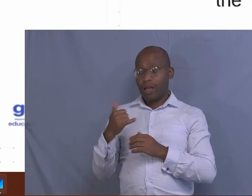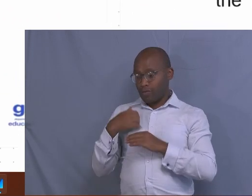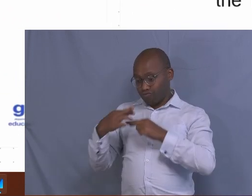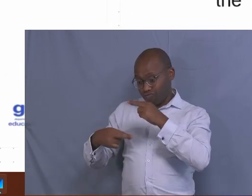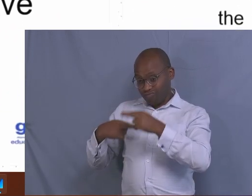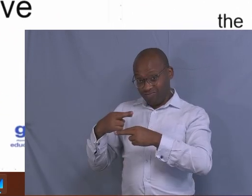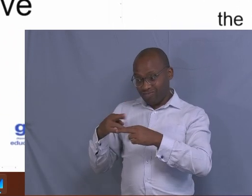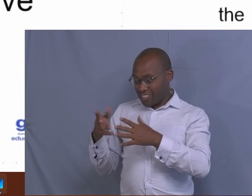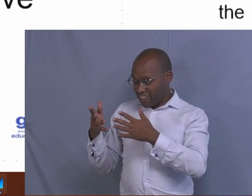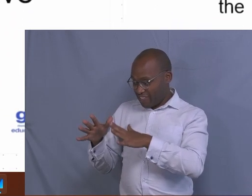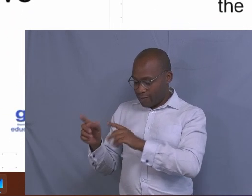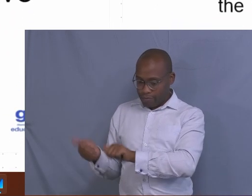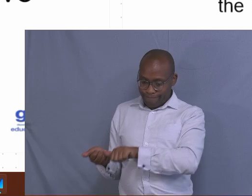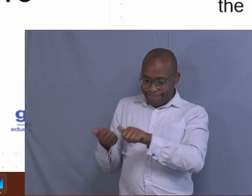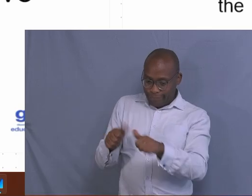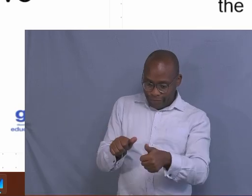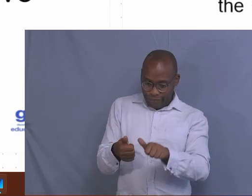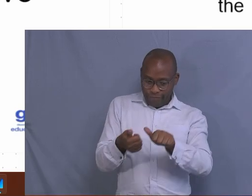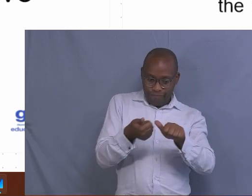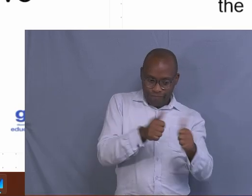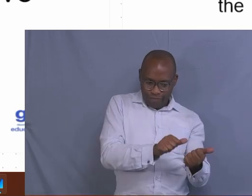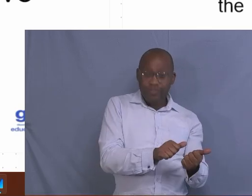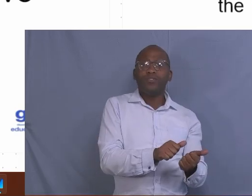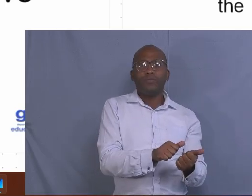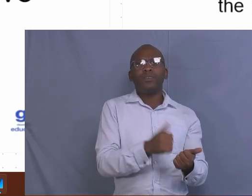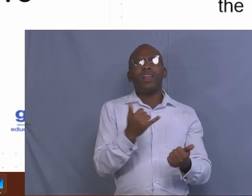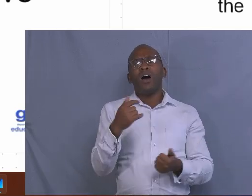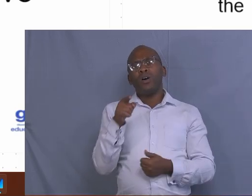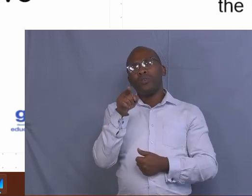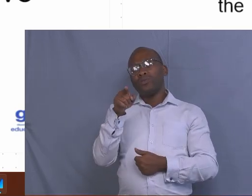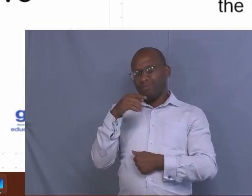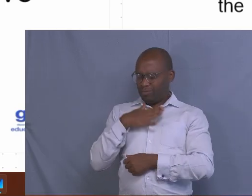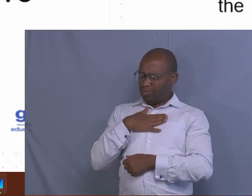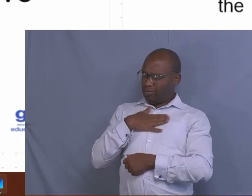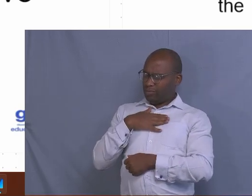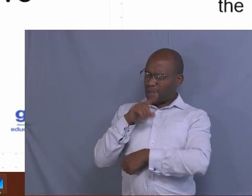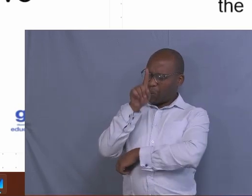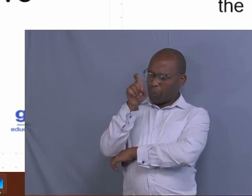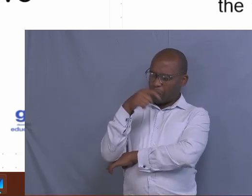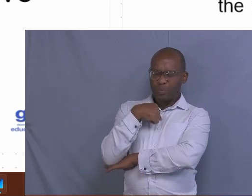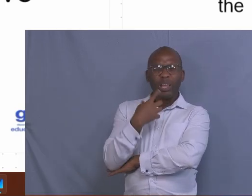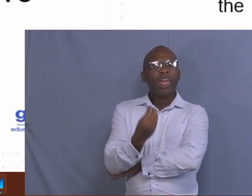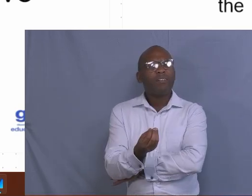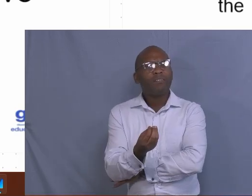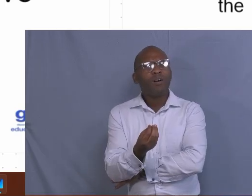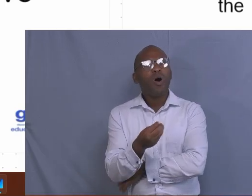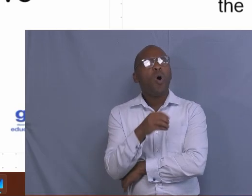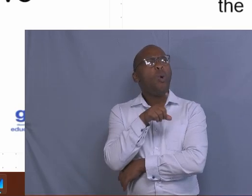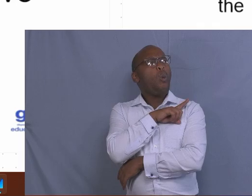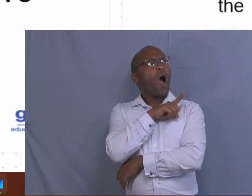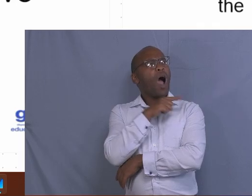Let's move to reasons for kems. Of course, the question will come up saying, why do we need to make